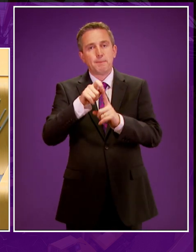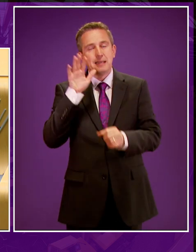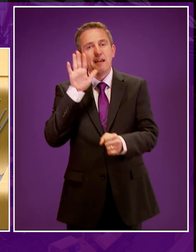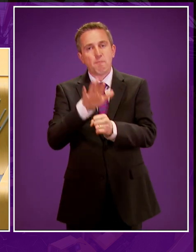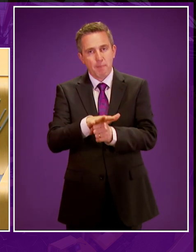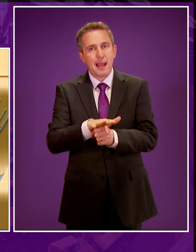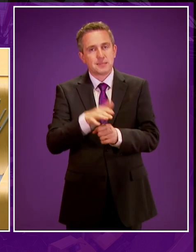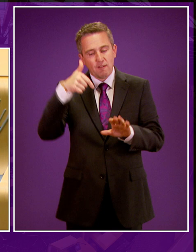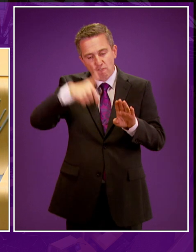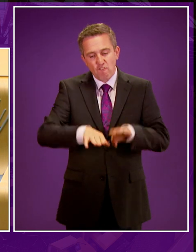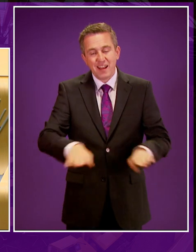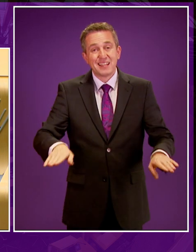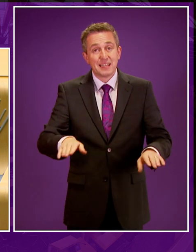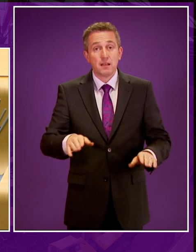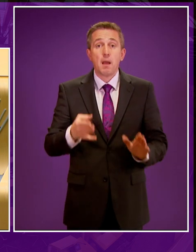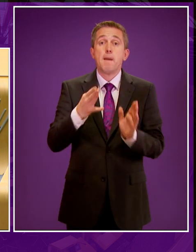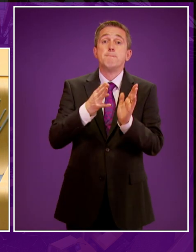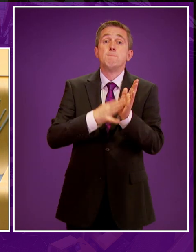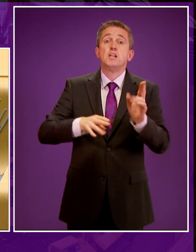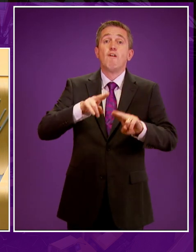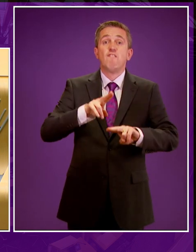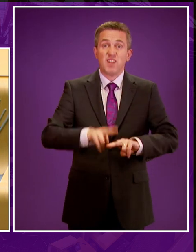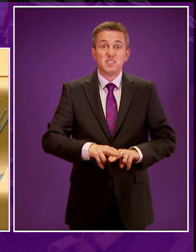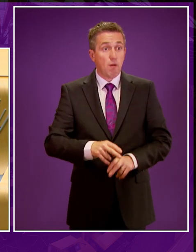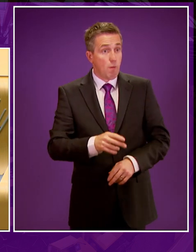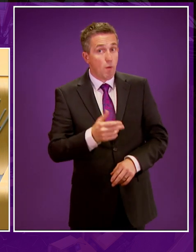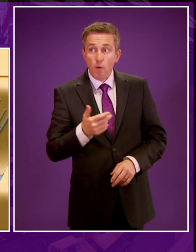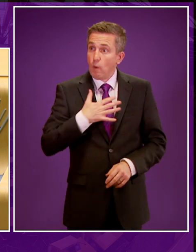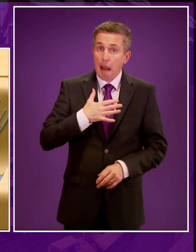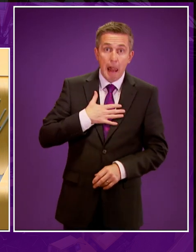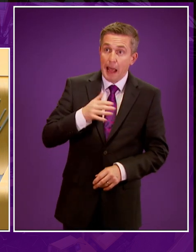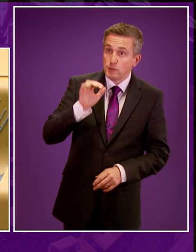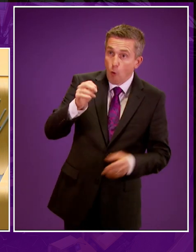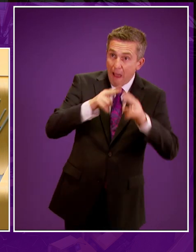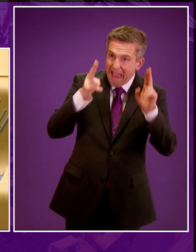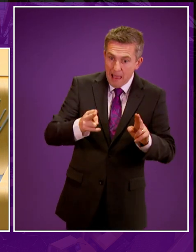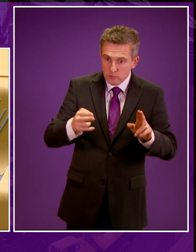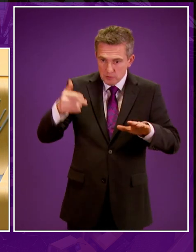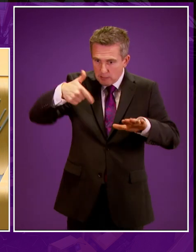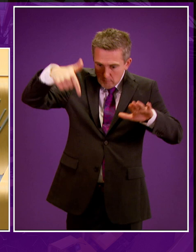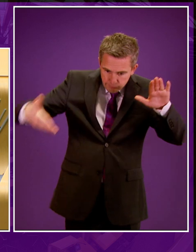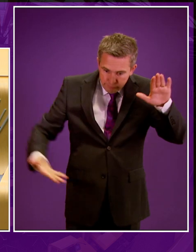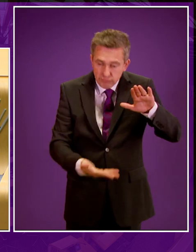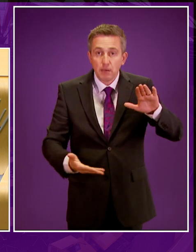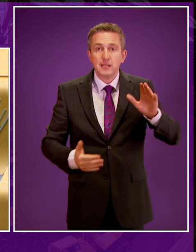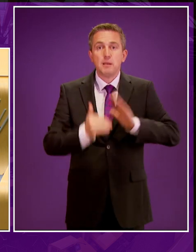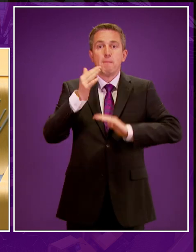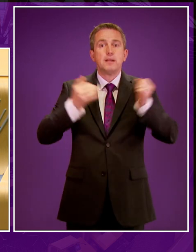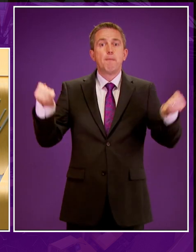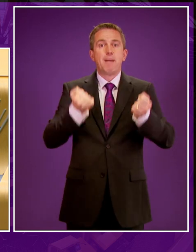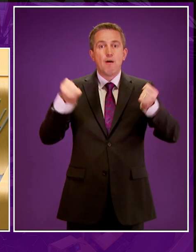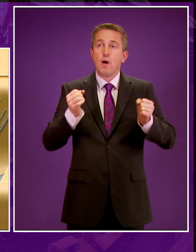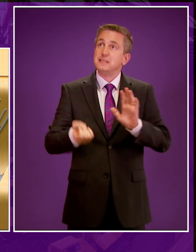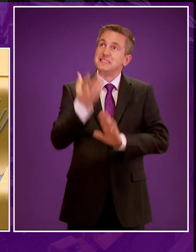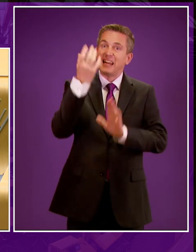relief. Presiding Officer Murdo Fraser will frack under your house and build a nuclear power station in your back garden. That's